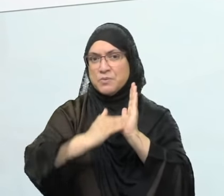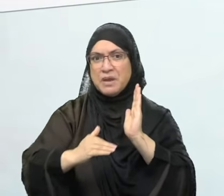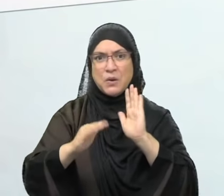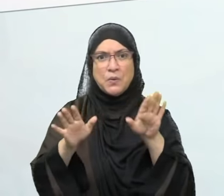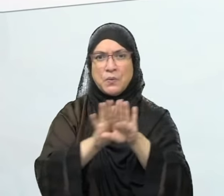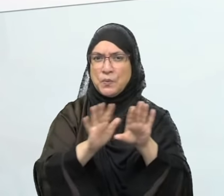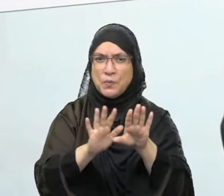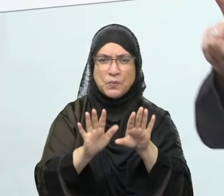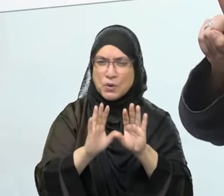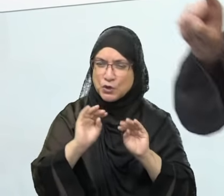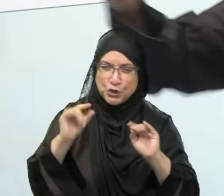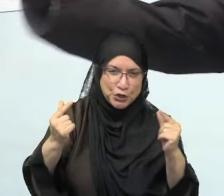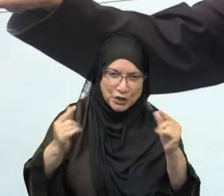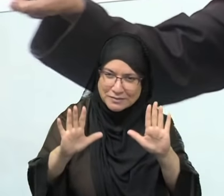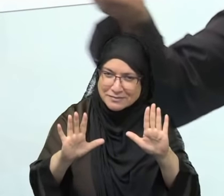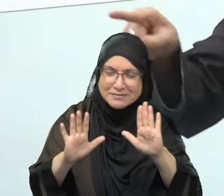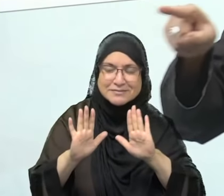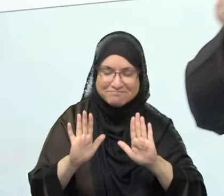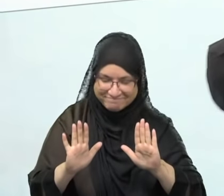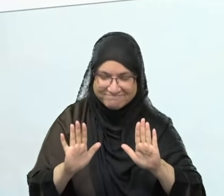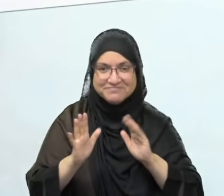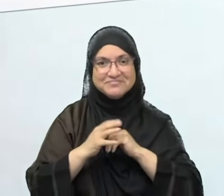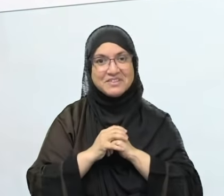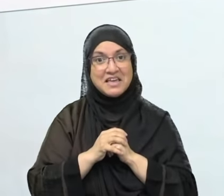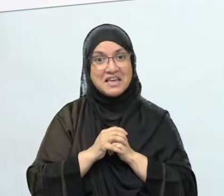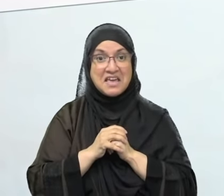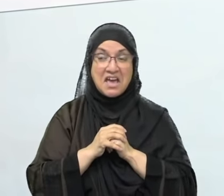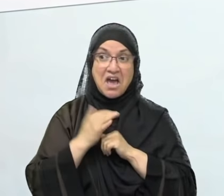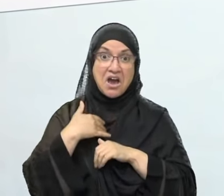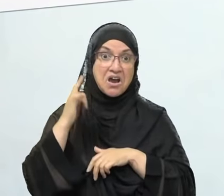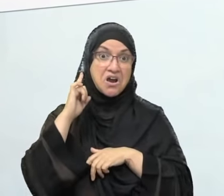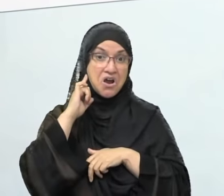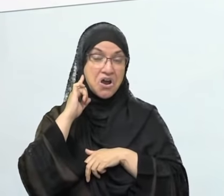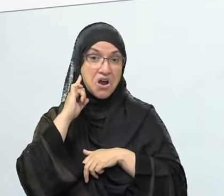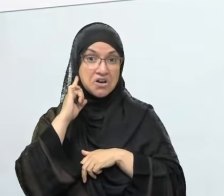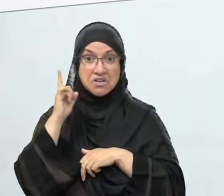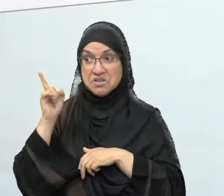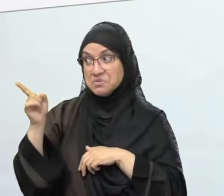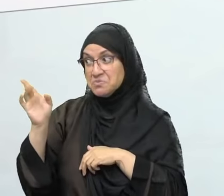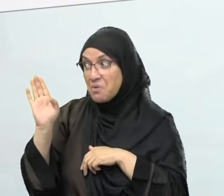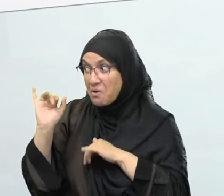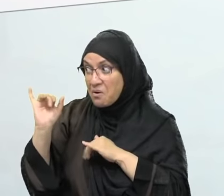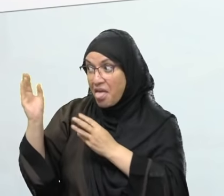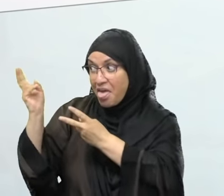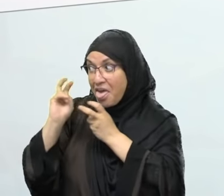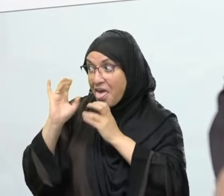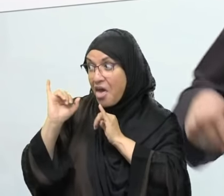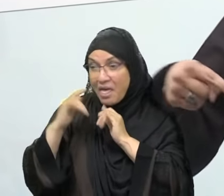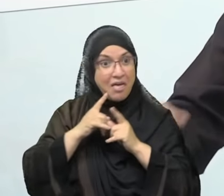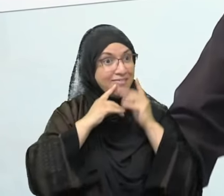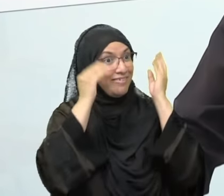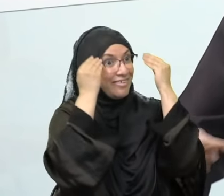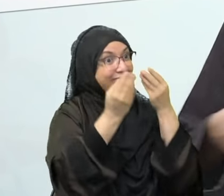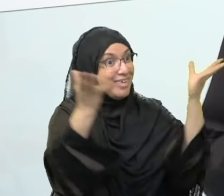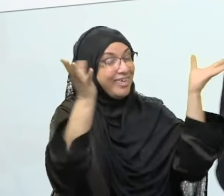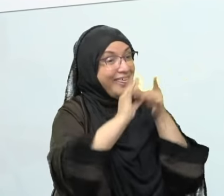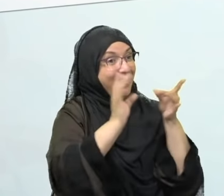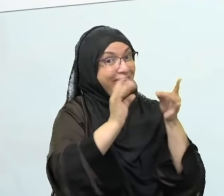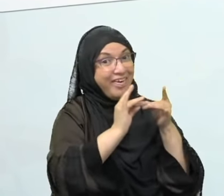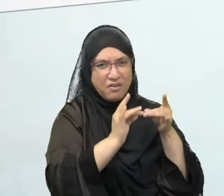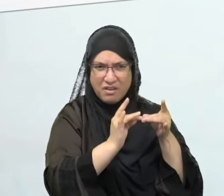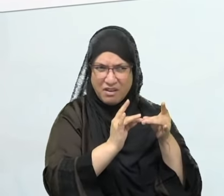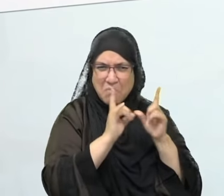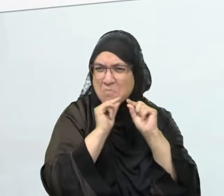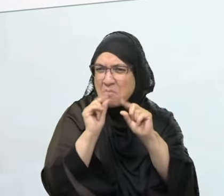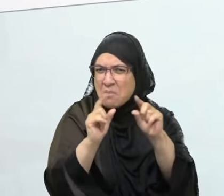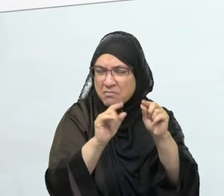everything that they hear. I heard this sheikh say this about this sheikh. I heard, I saw this WhatsApp message about this. I